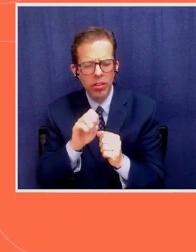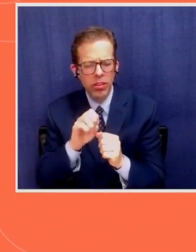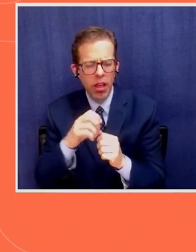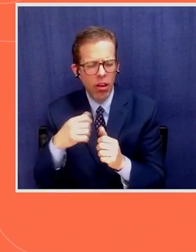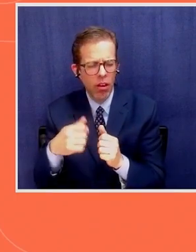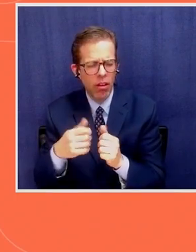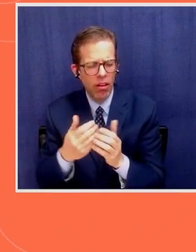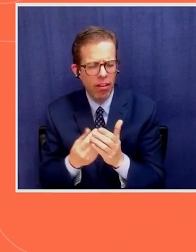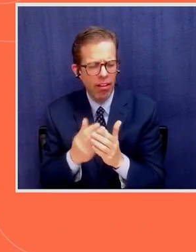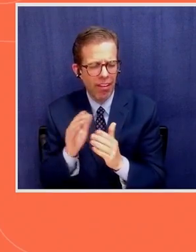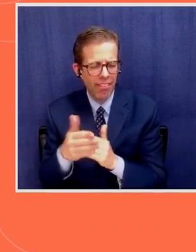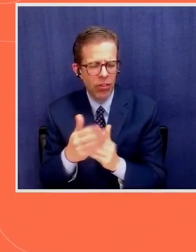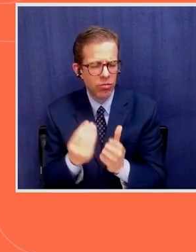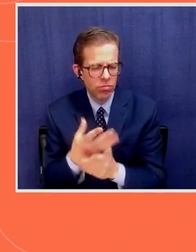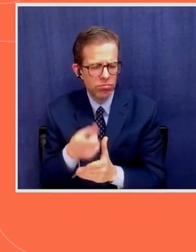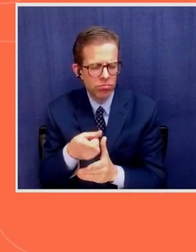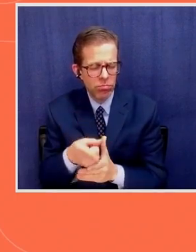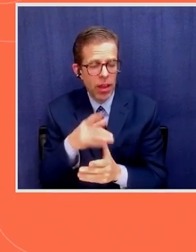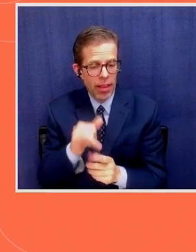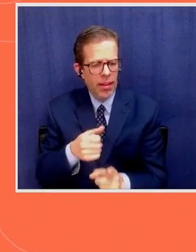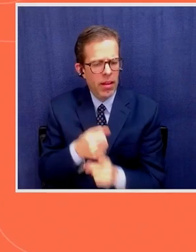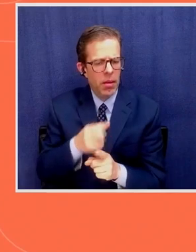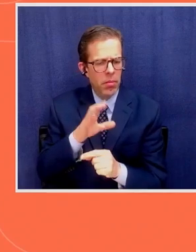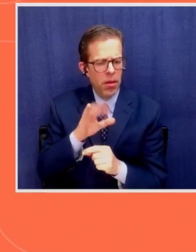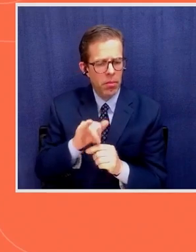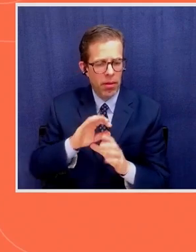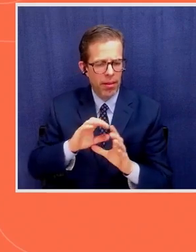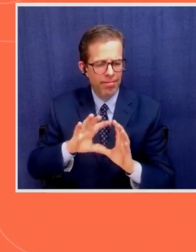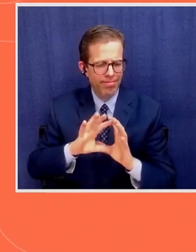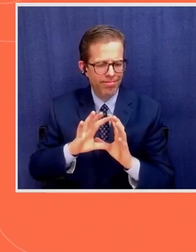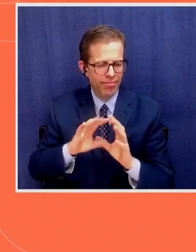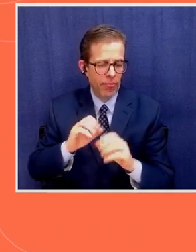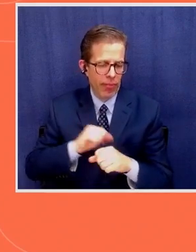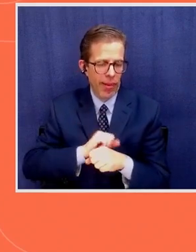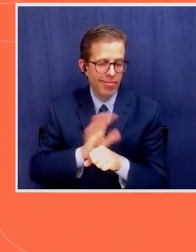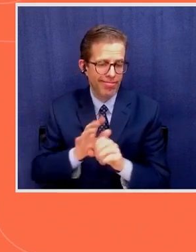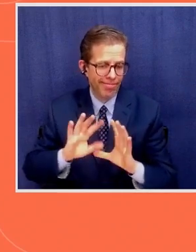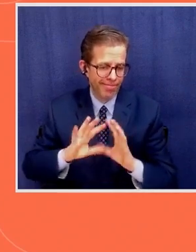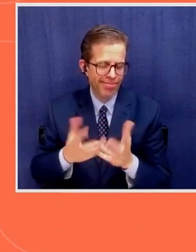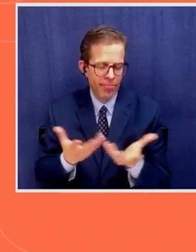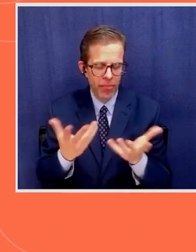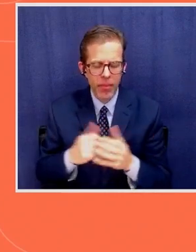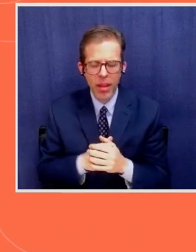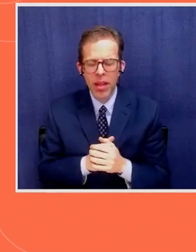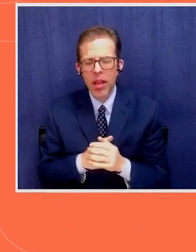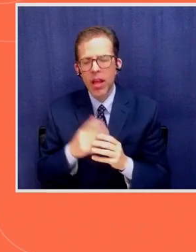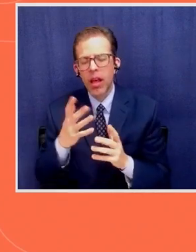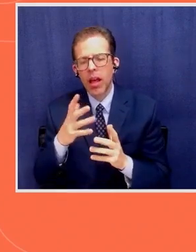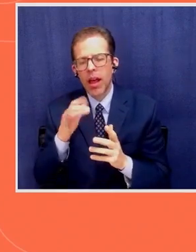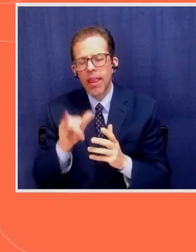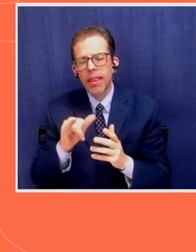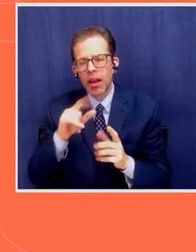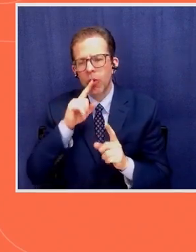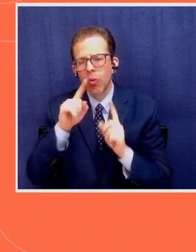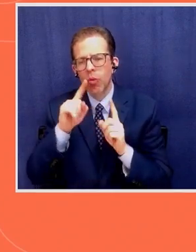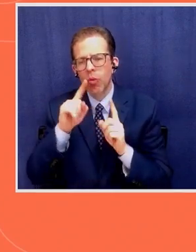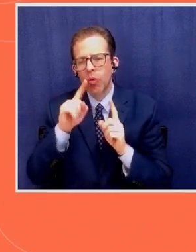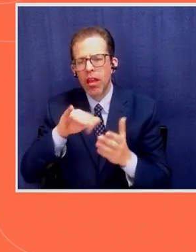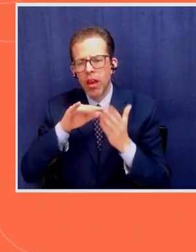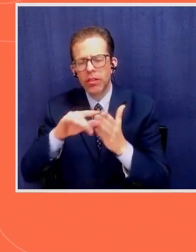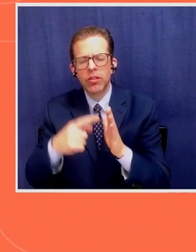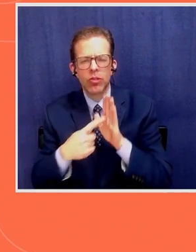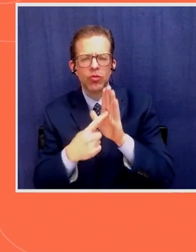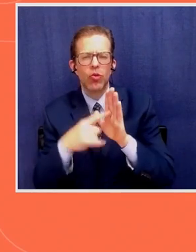And some of the most highlighted results of that study shows that the